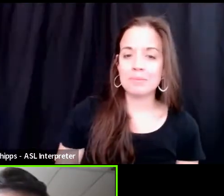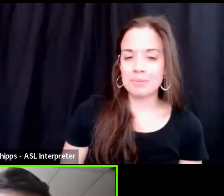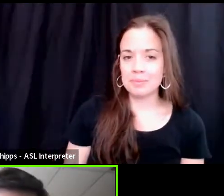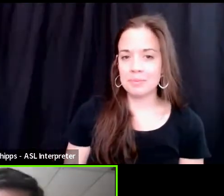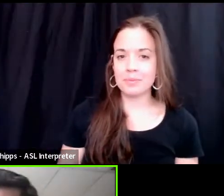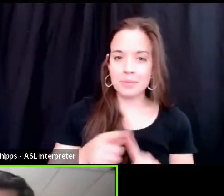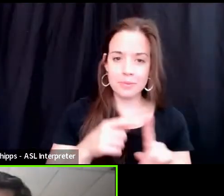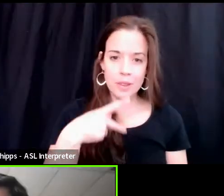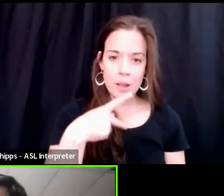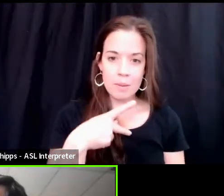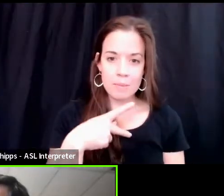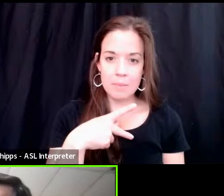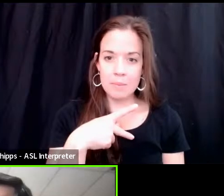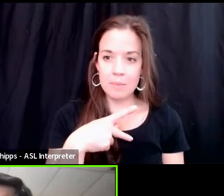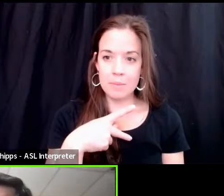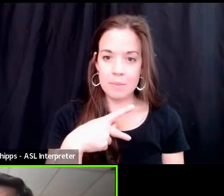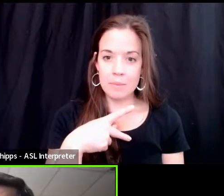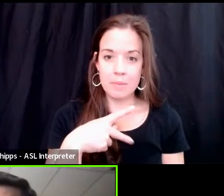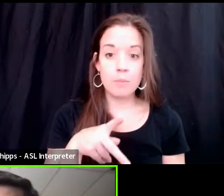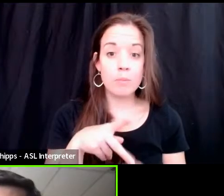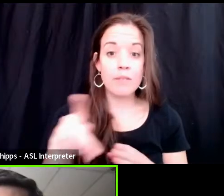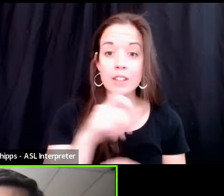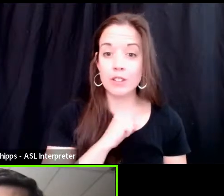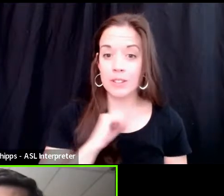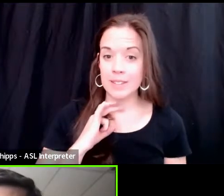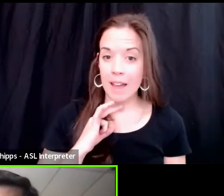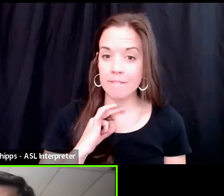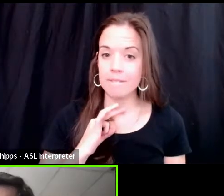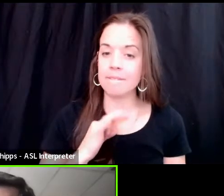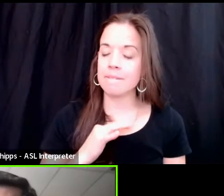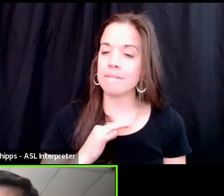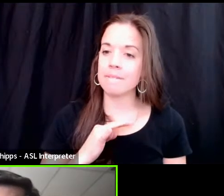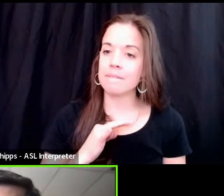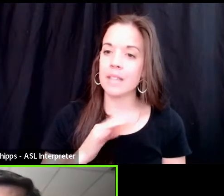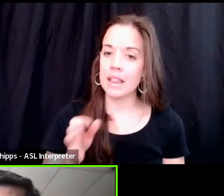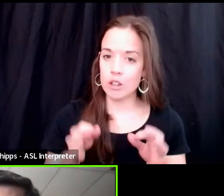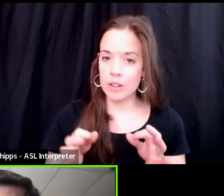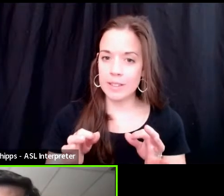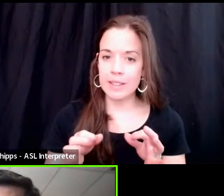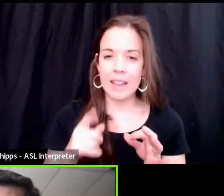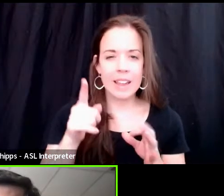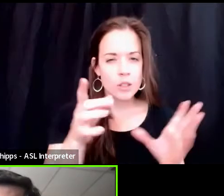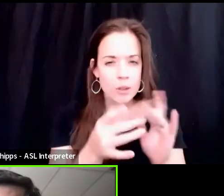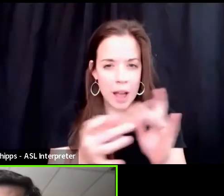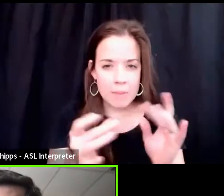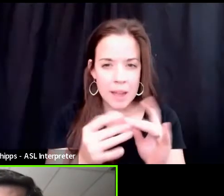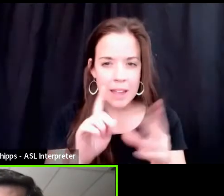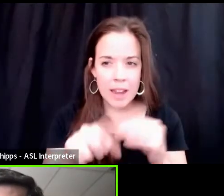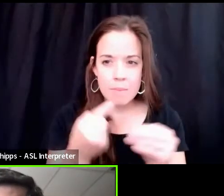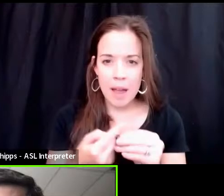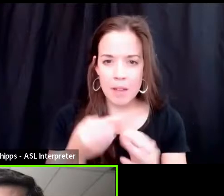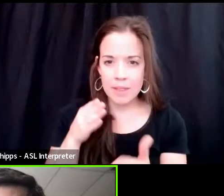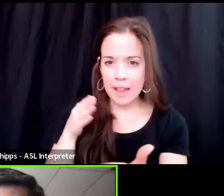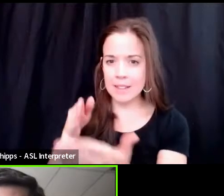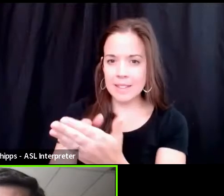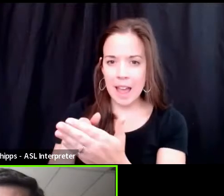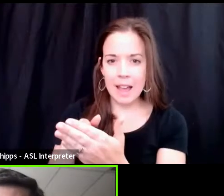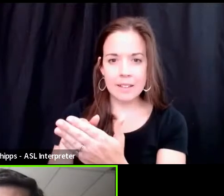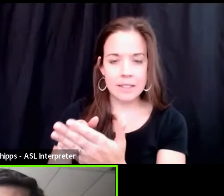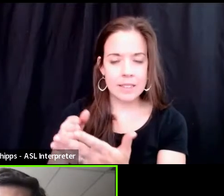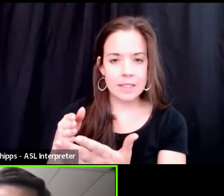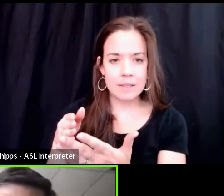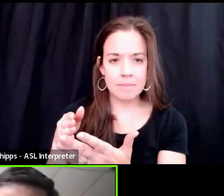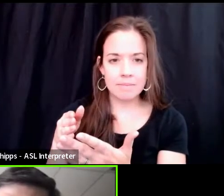staff member is about those hearings. It says, can you comment on the attacks against Brown Jackson